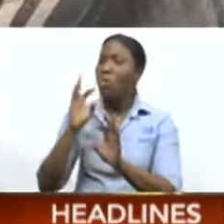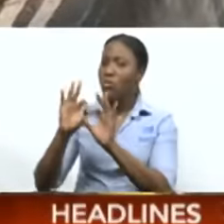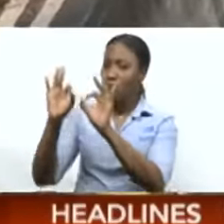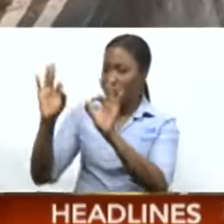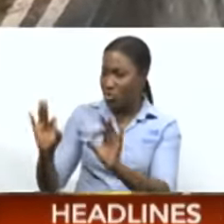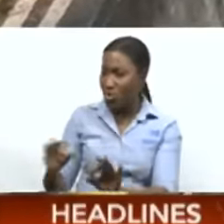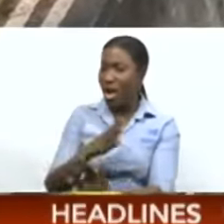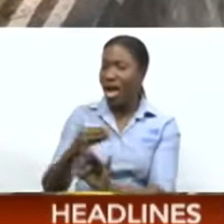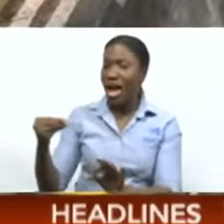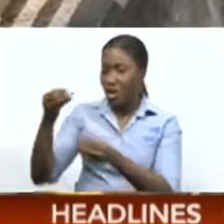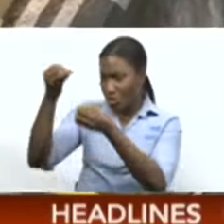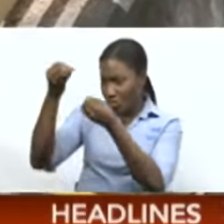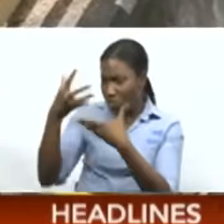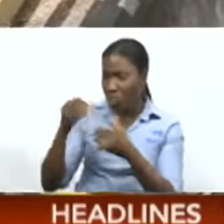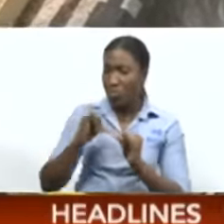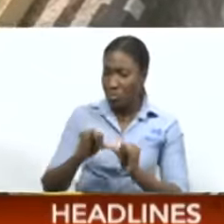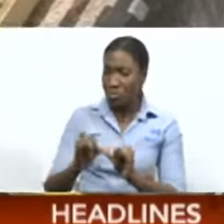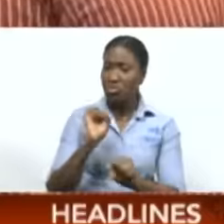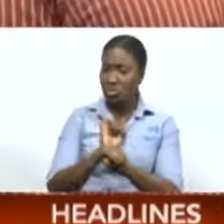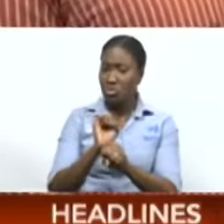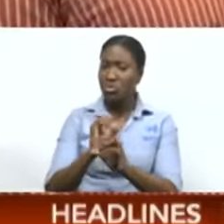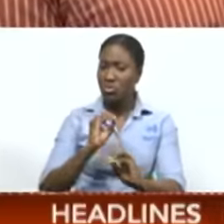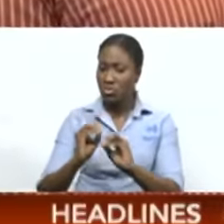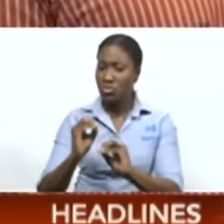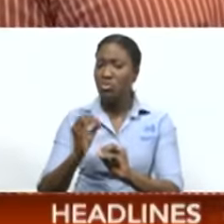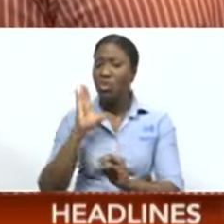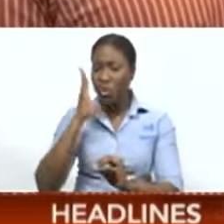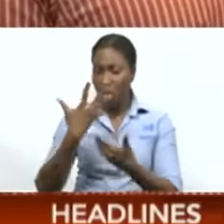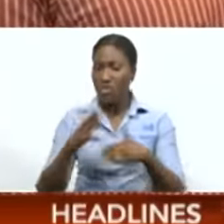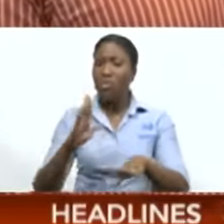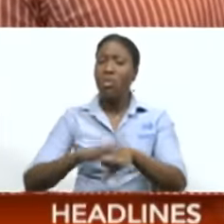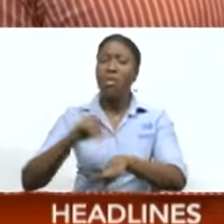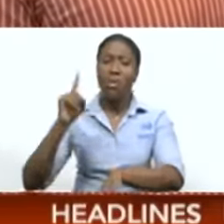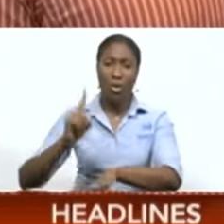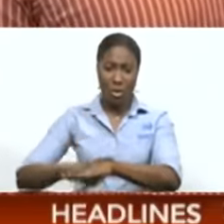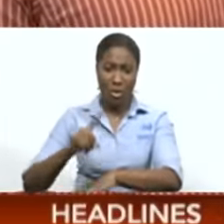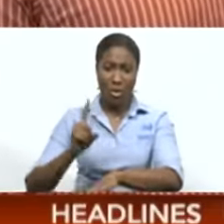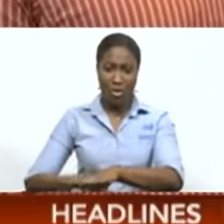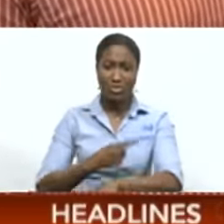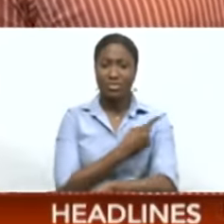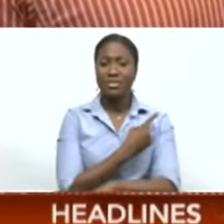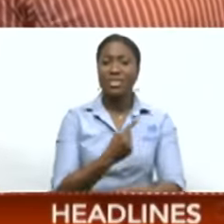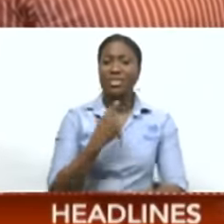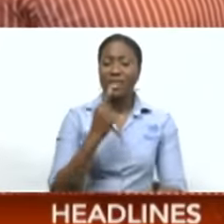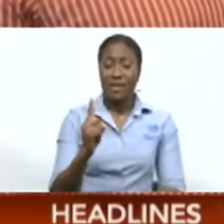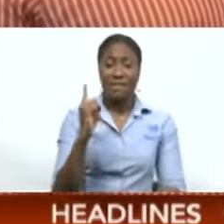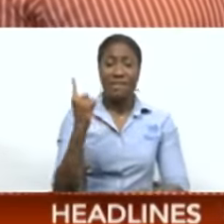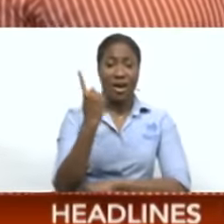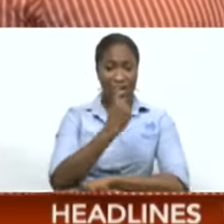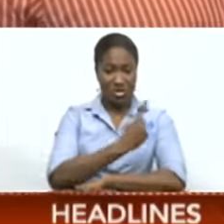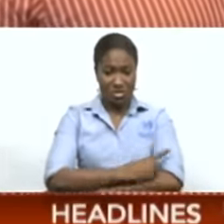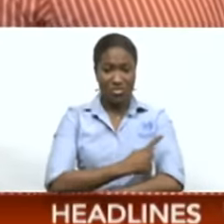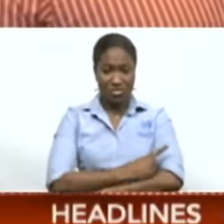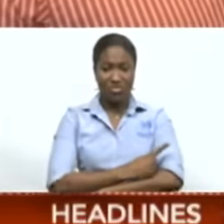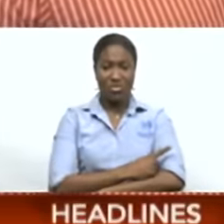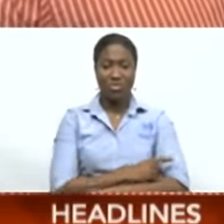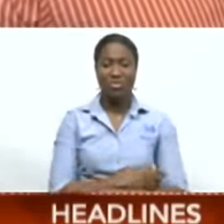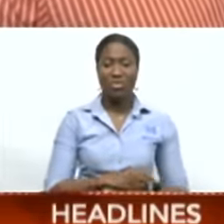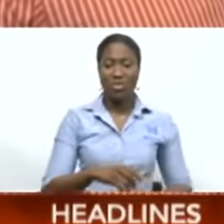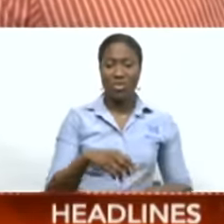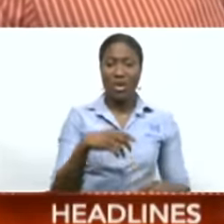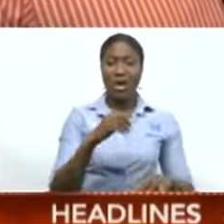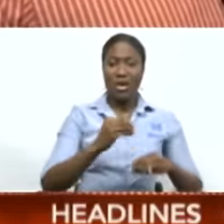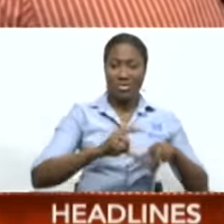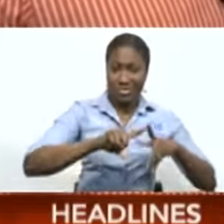that planned works are on schedule. It was nine days, so the first day being ramped down and the last day being